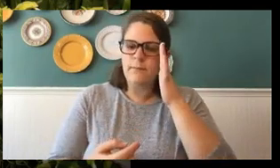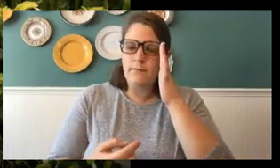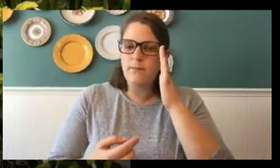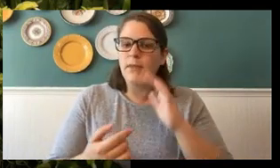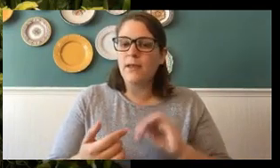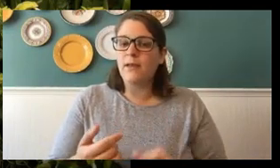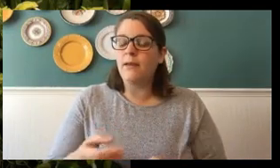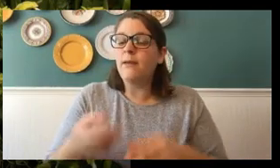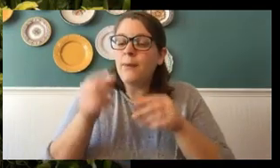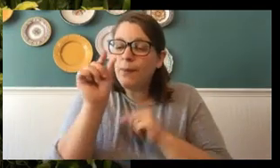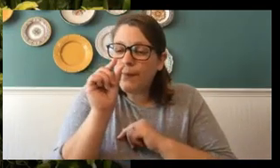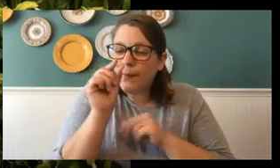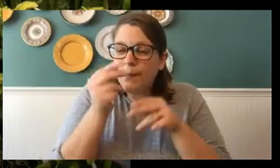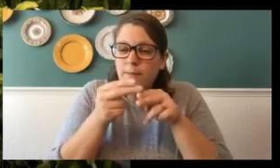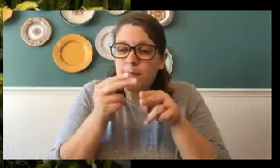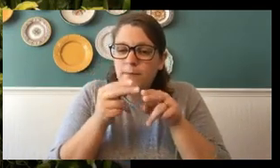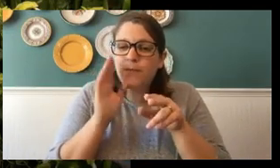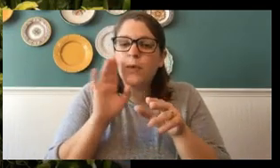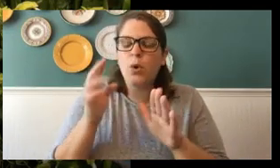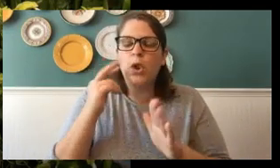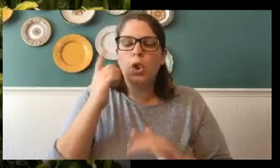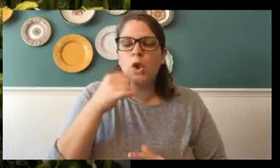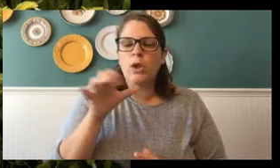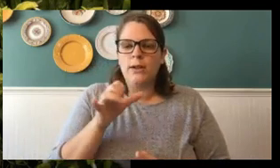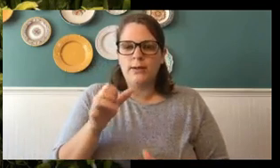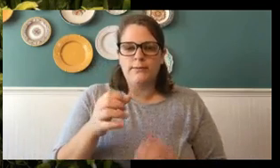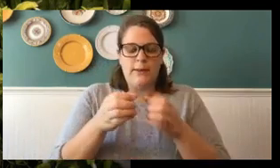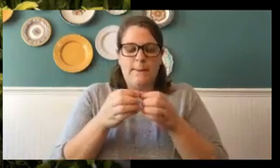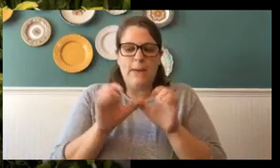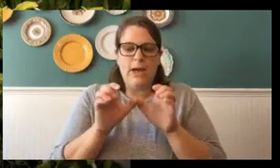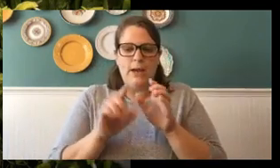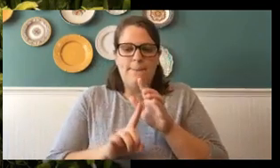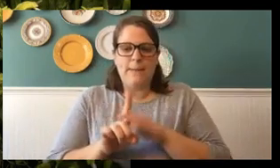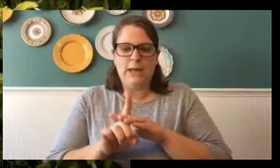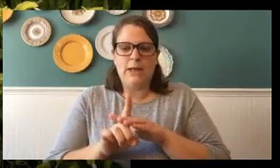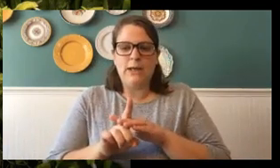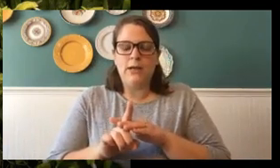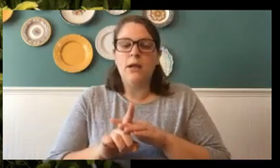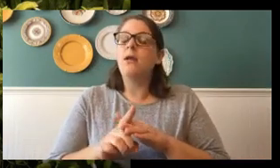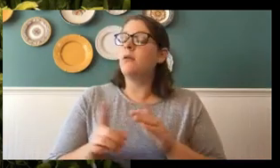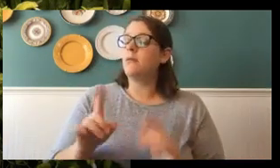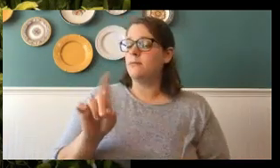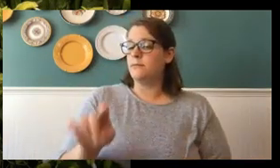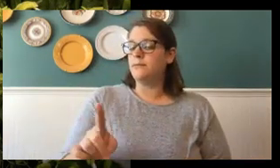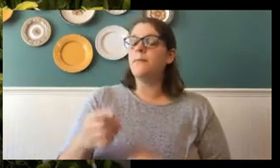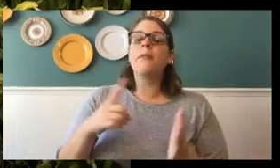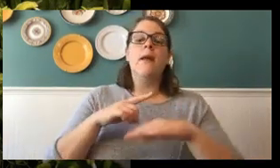tiny little egg will look like this. And the caterpillar will come out of its eggshell. Now, let me ask you this. When a caterpillar comes out of its